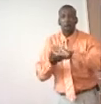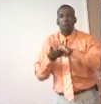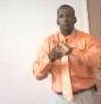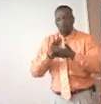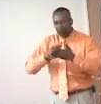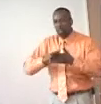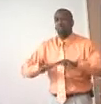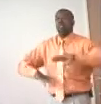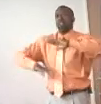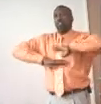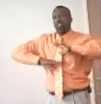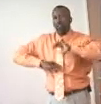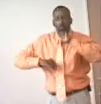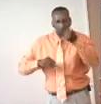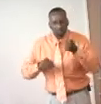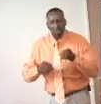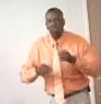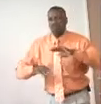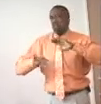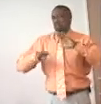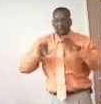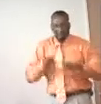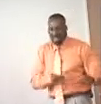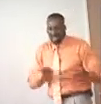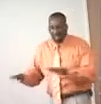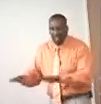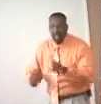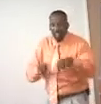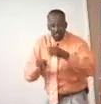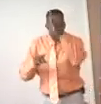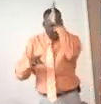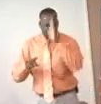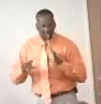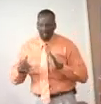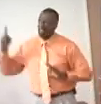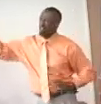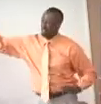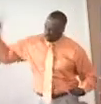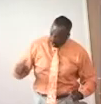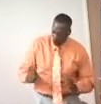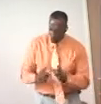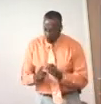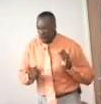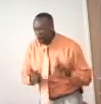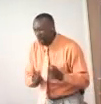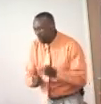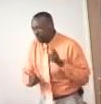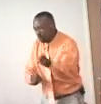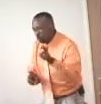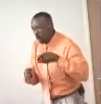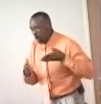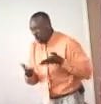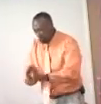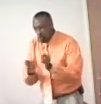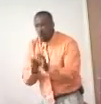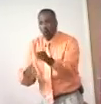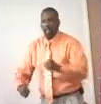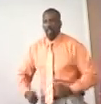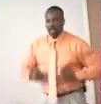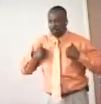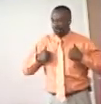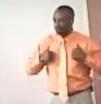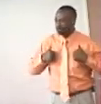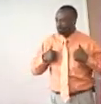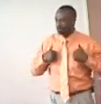not be satisfied. You won't be settled up until God gets his word back from you through your life.